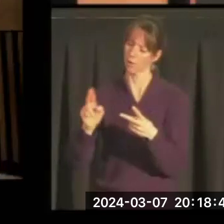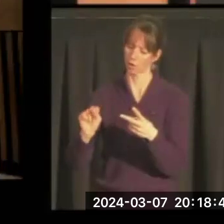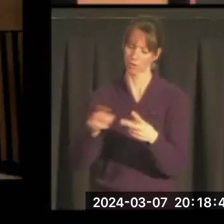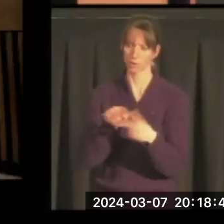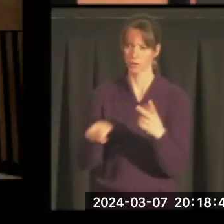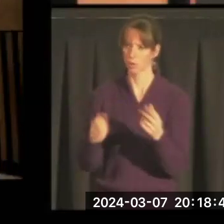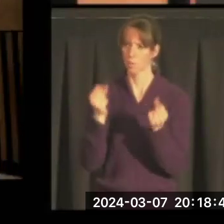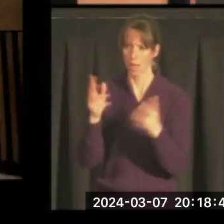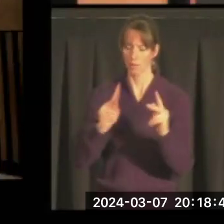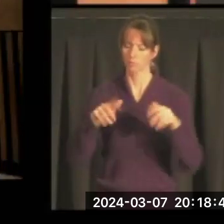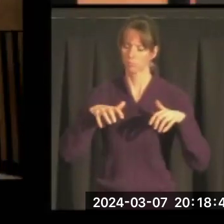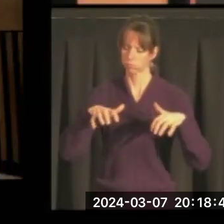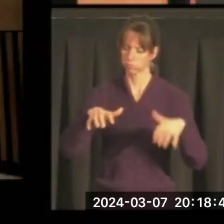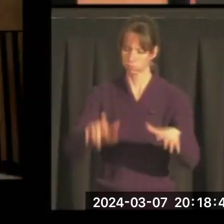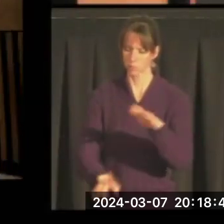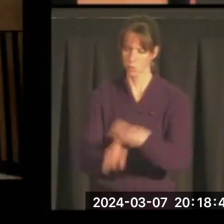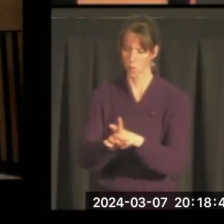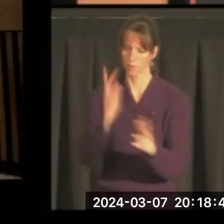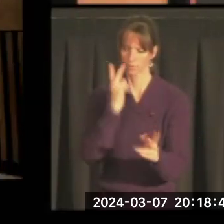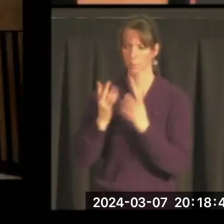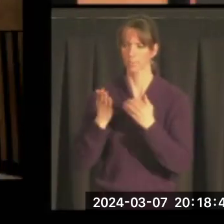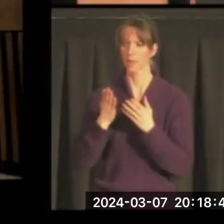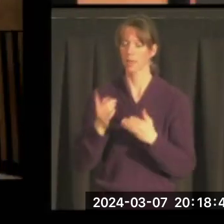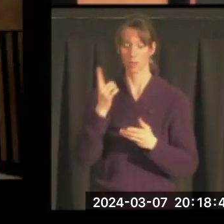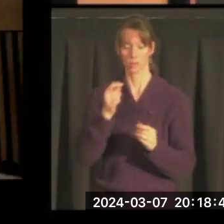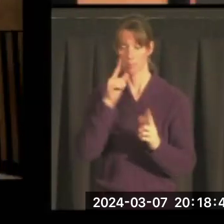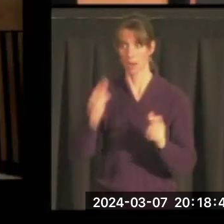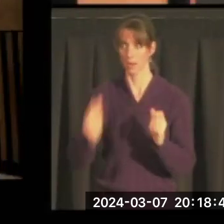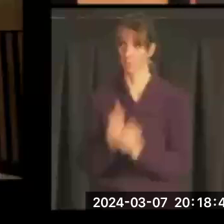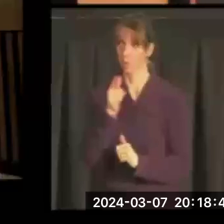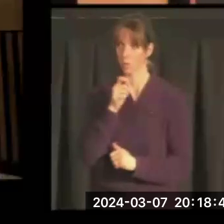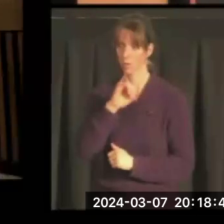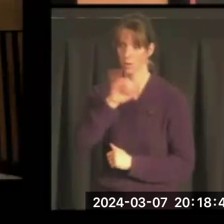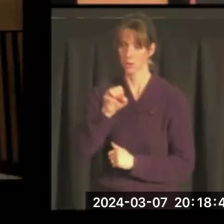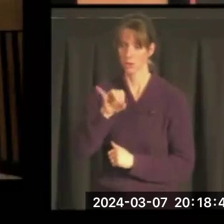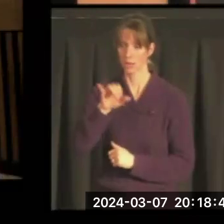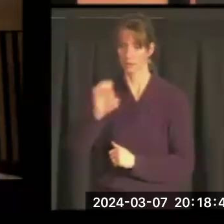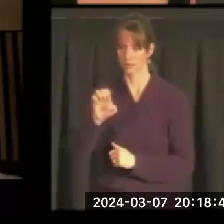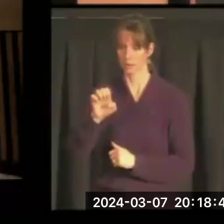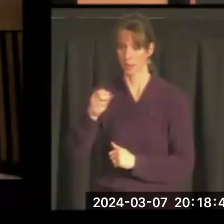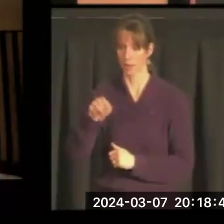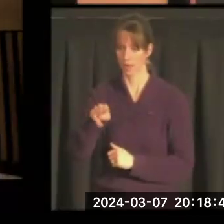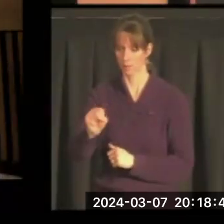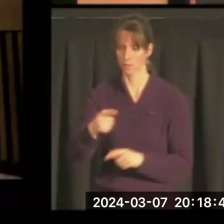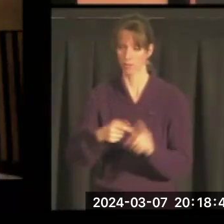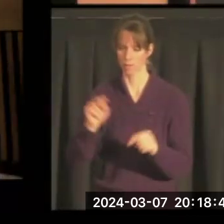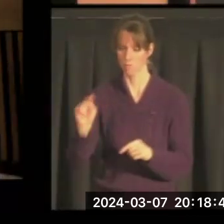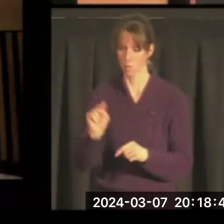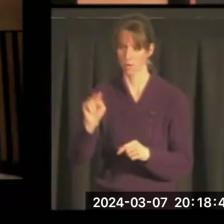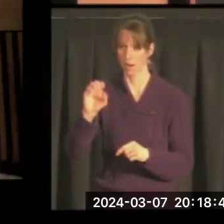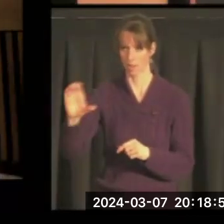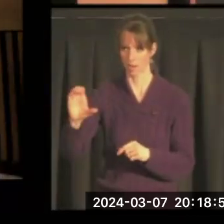Senate was there. And the one that surprised me the most was Jesse Helms from North Carolina.